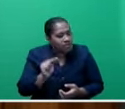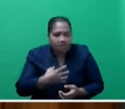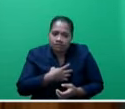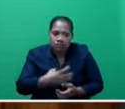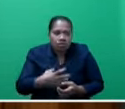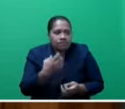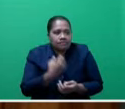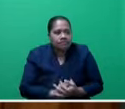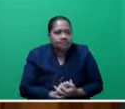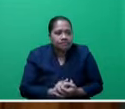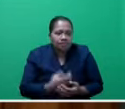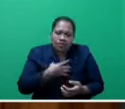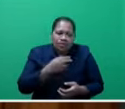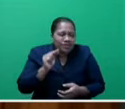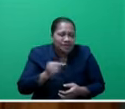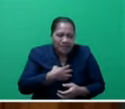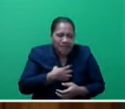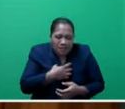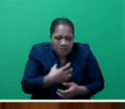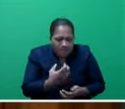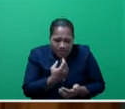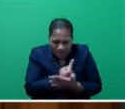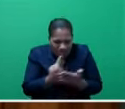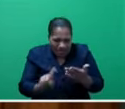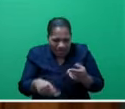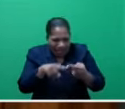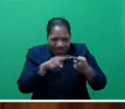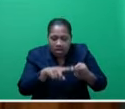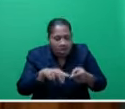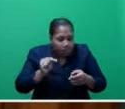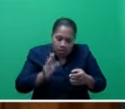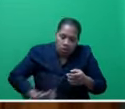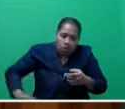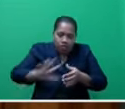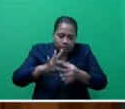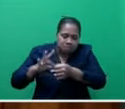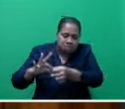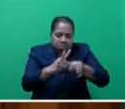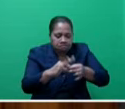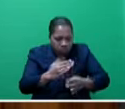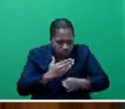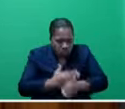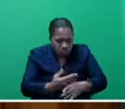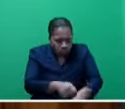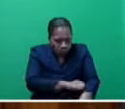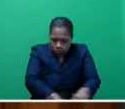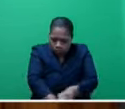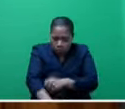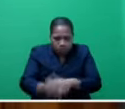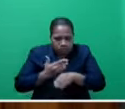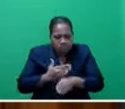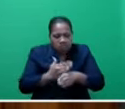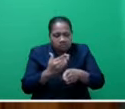rhetorical challenges. It requires all of us to roll up our sleeves and get to work now. Not since